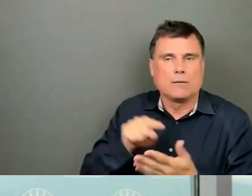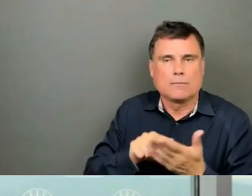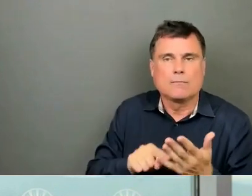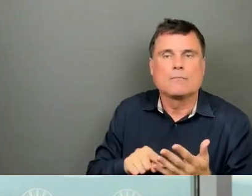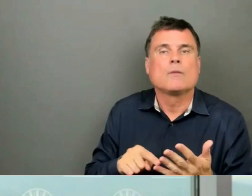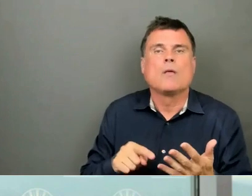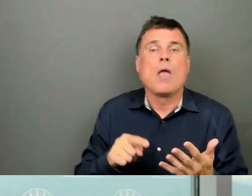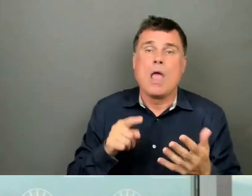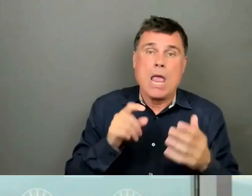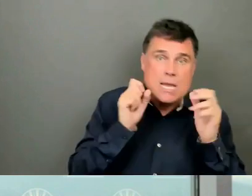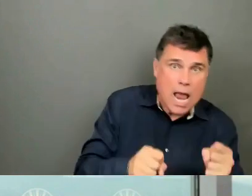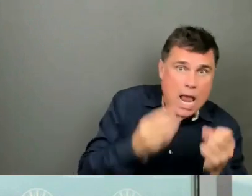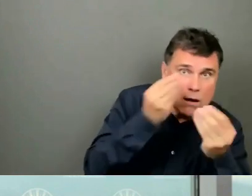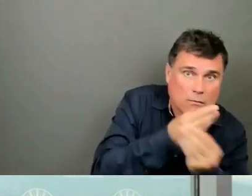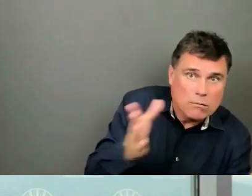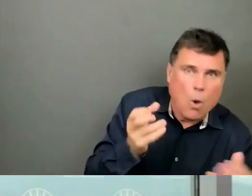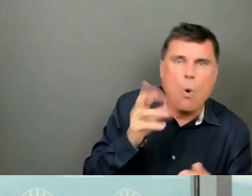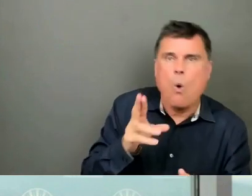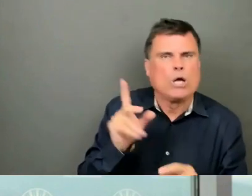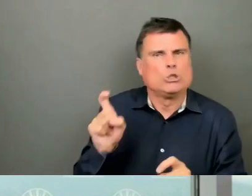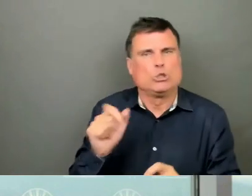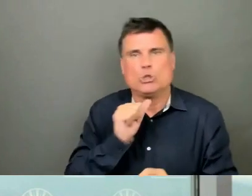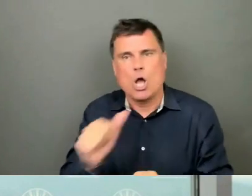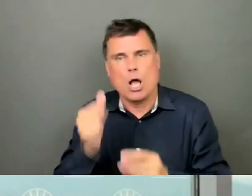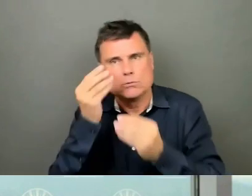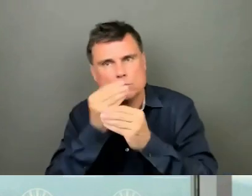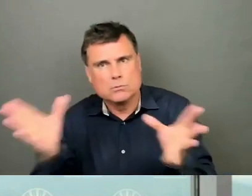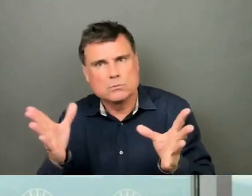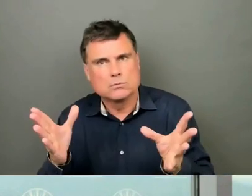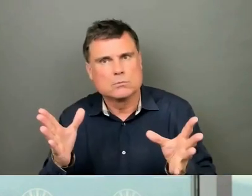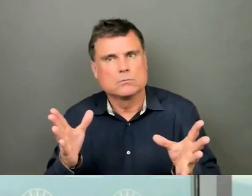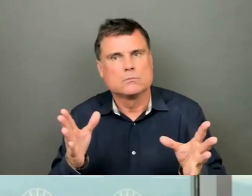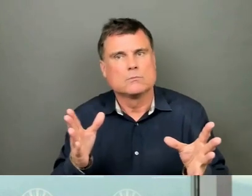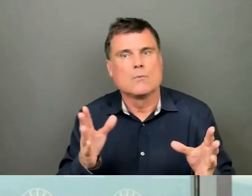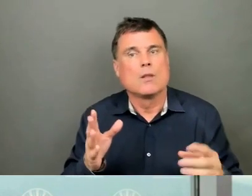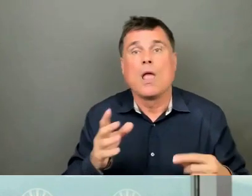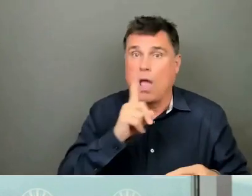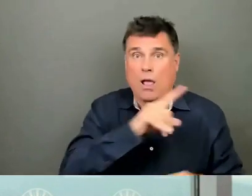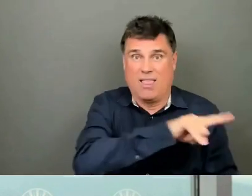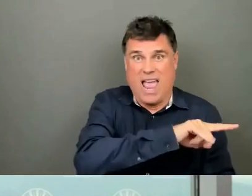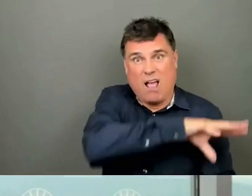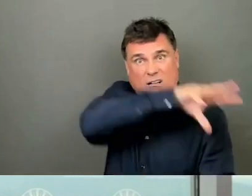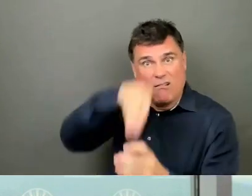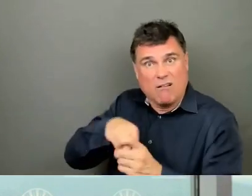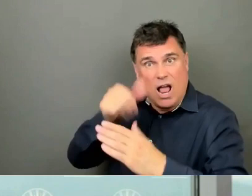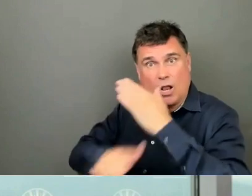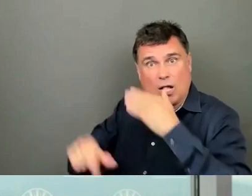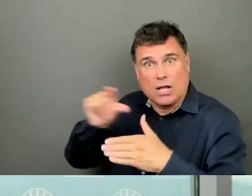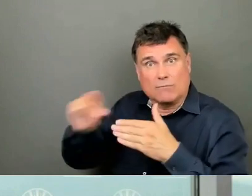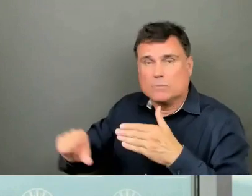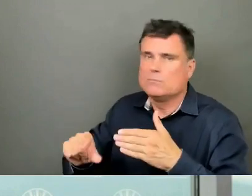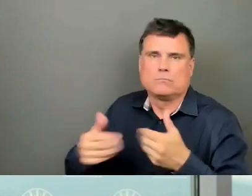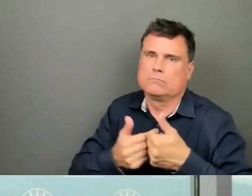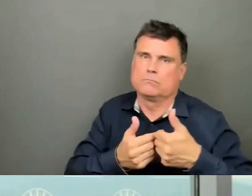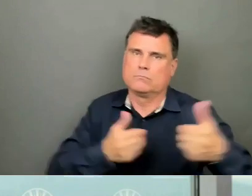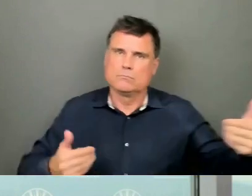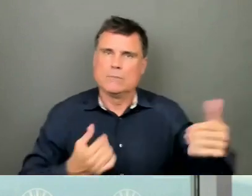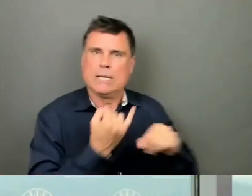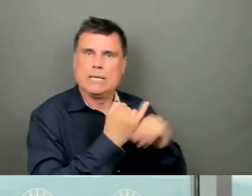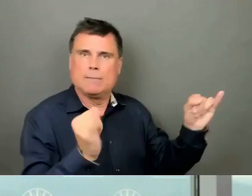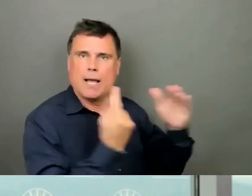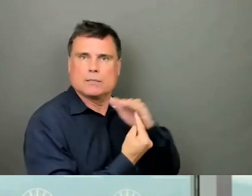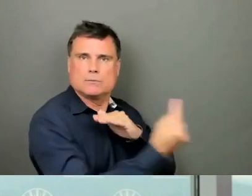announce to the public would be in the hands not of government, which presumably is the subject of the complaint, but in the hands of the Ombudsperson.